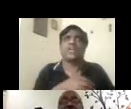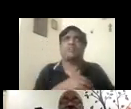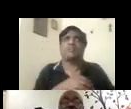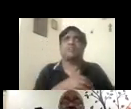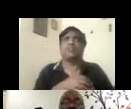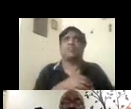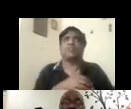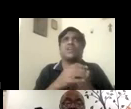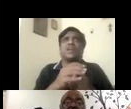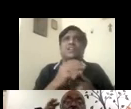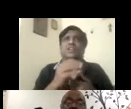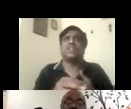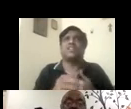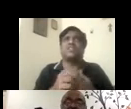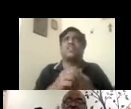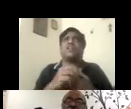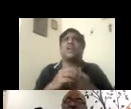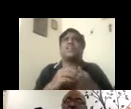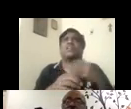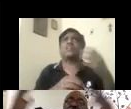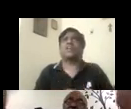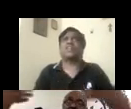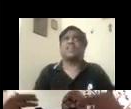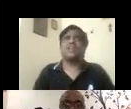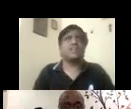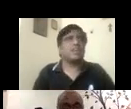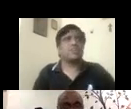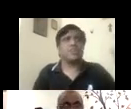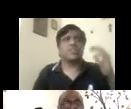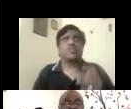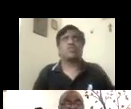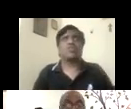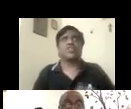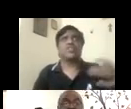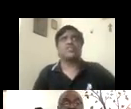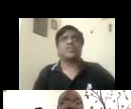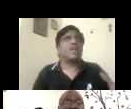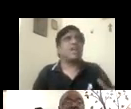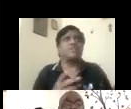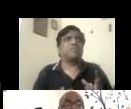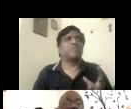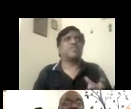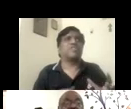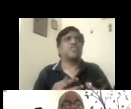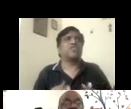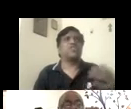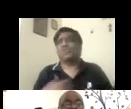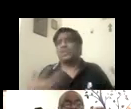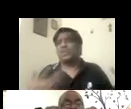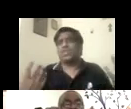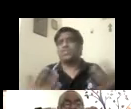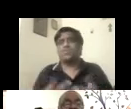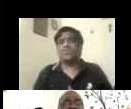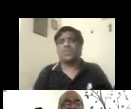my banking process. I run the training and then the person goes to production and if the performance is not good,